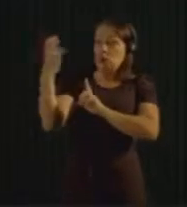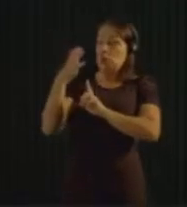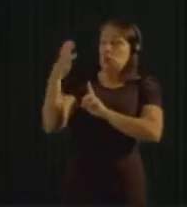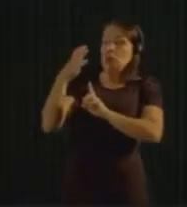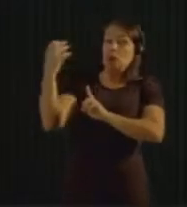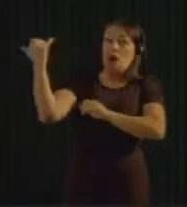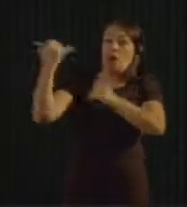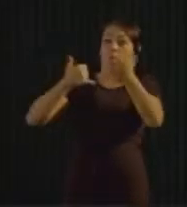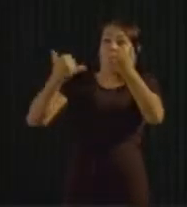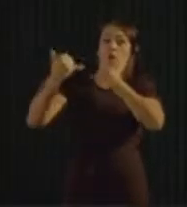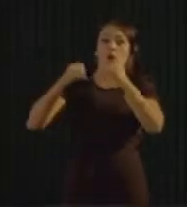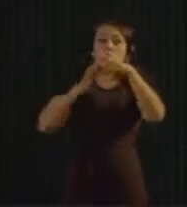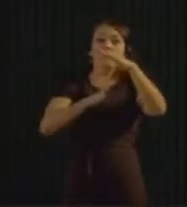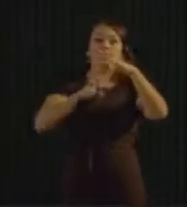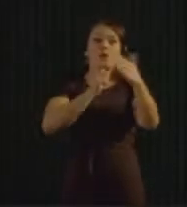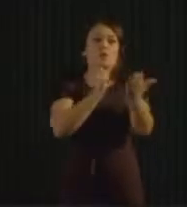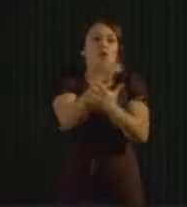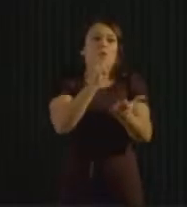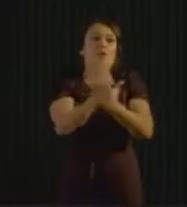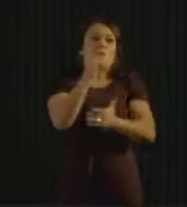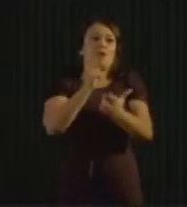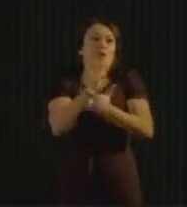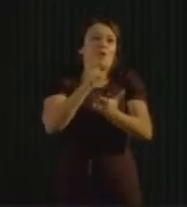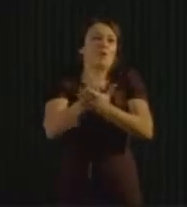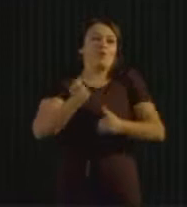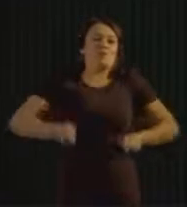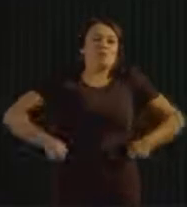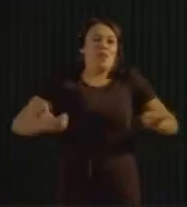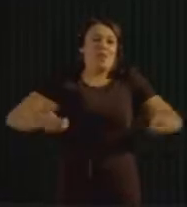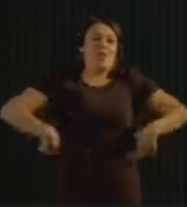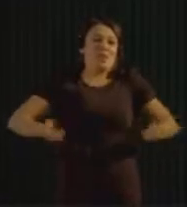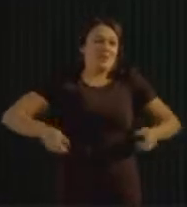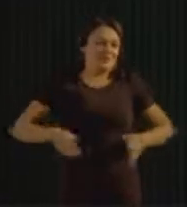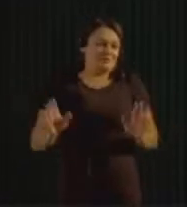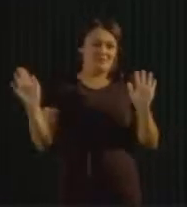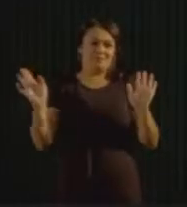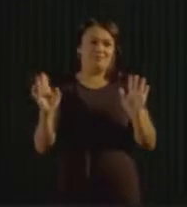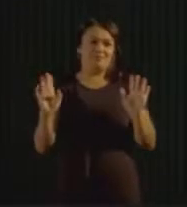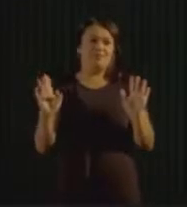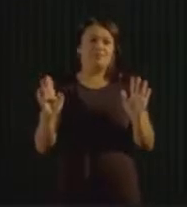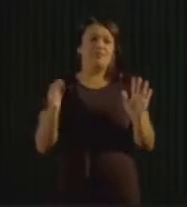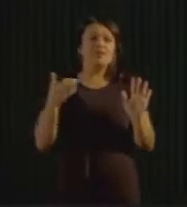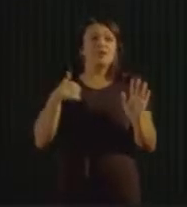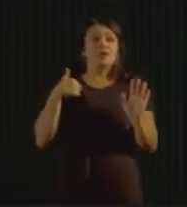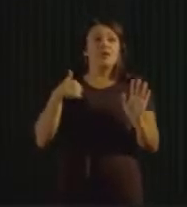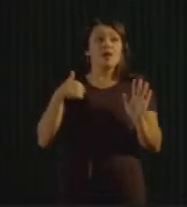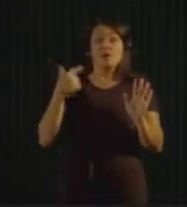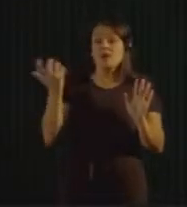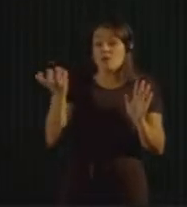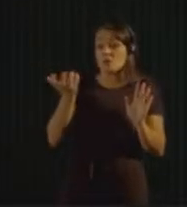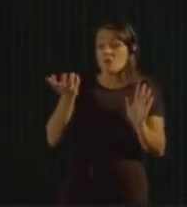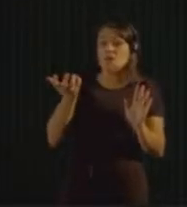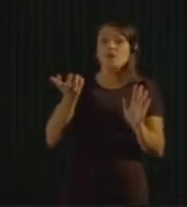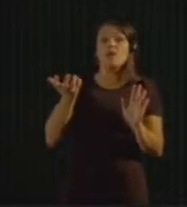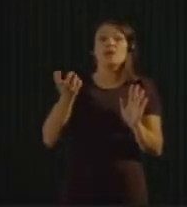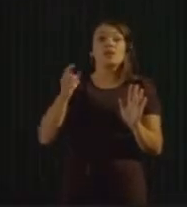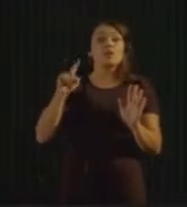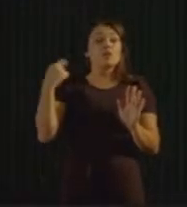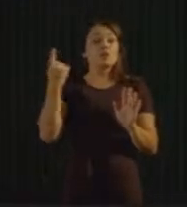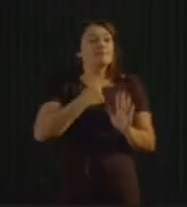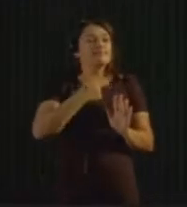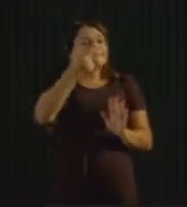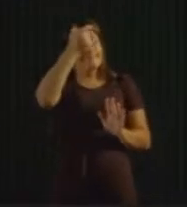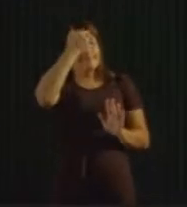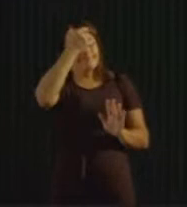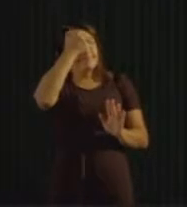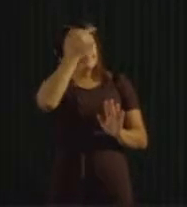They want us to buy a lot of things. But the only option that impacts the bottom line is prevention. We have to